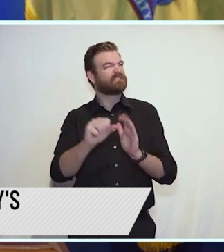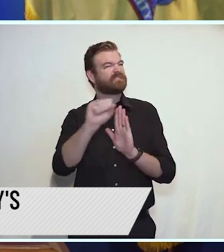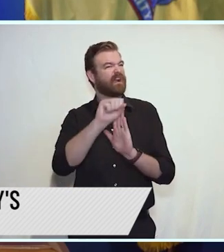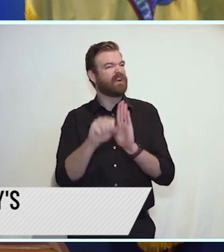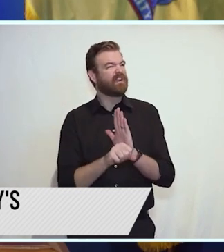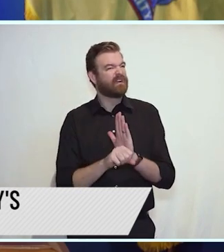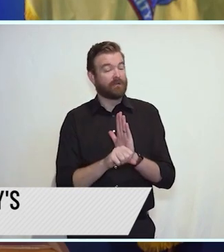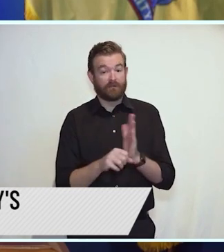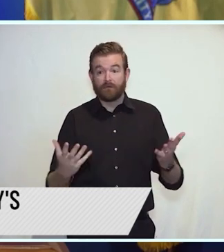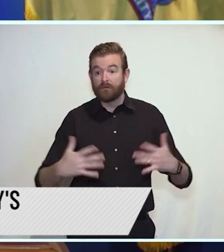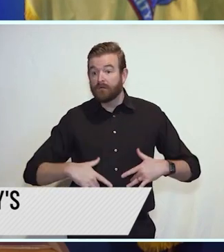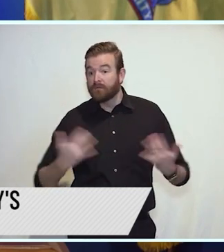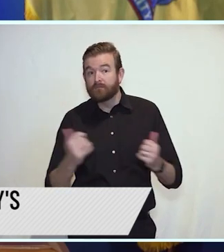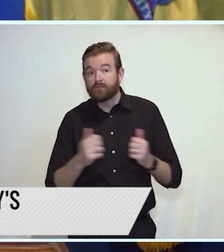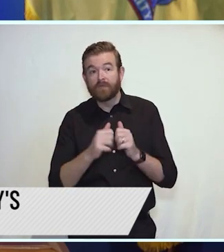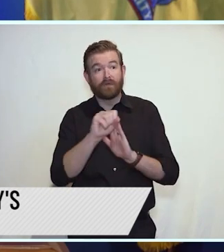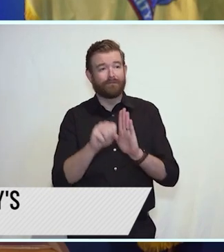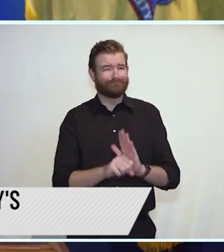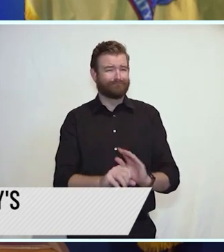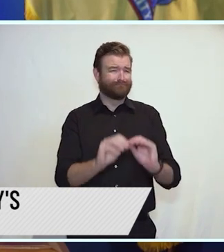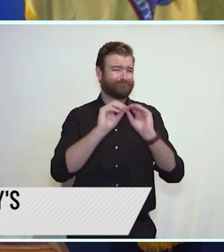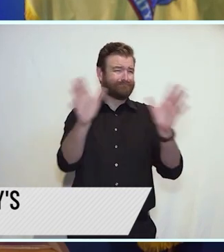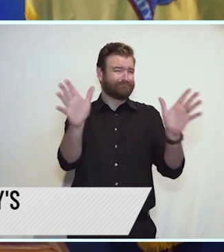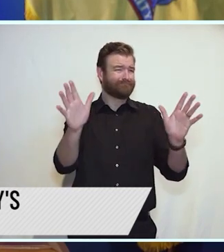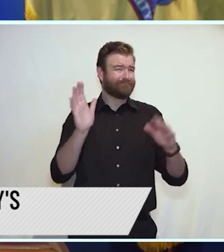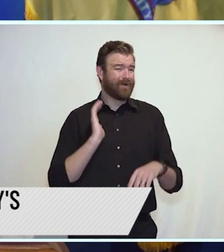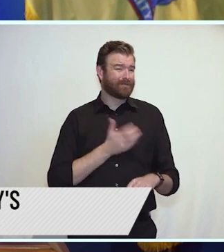Right. Declaring emergency.